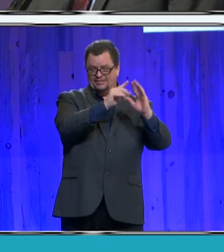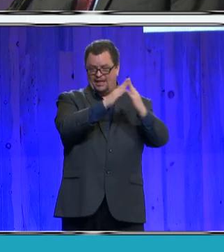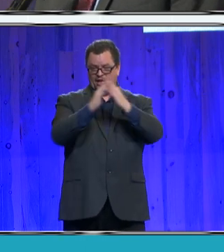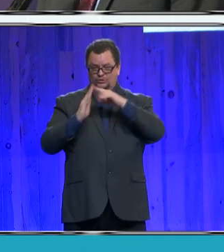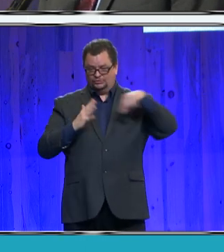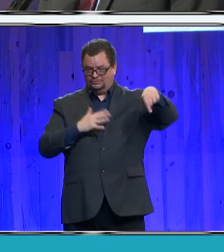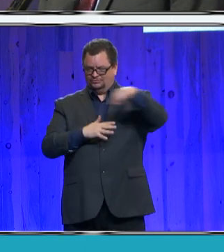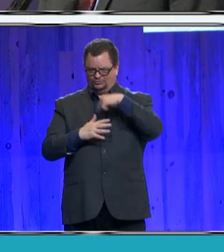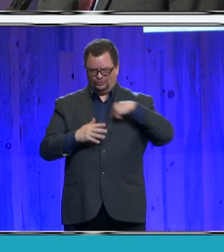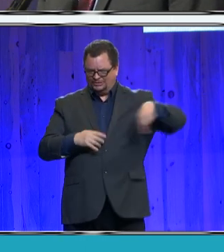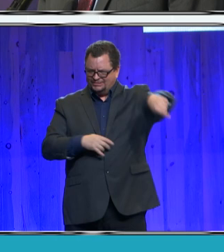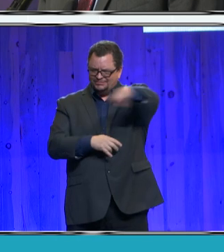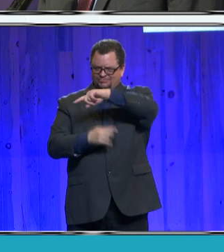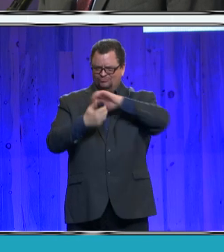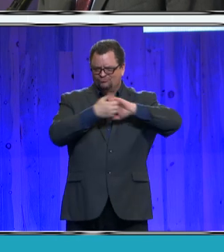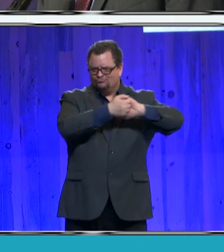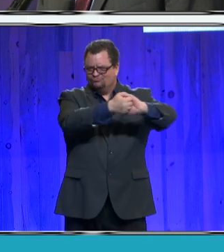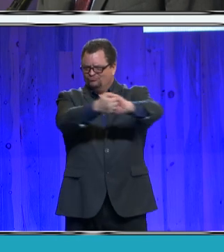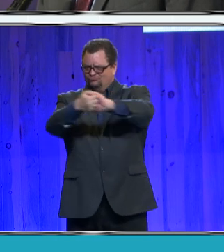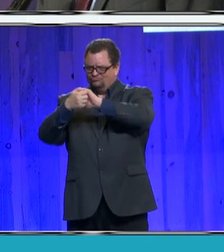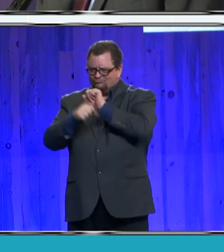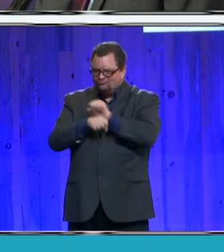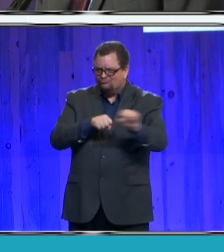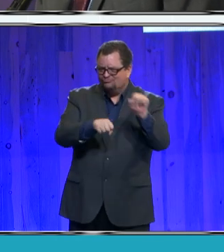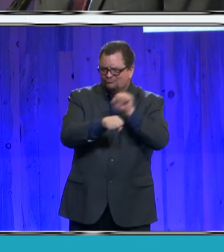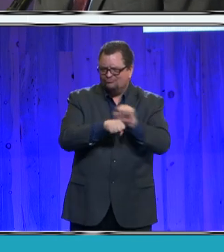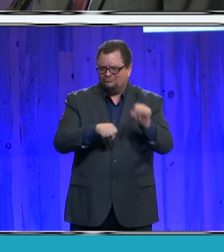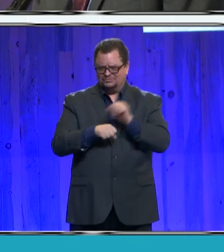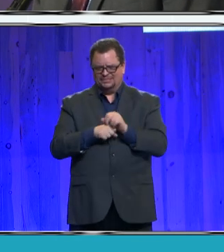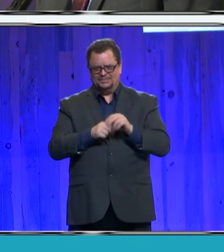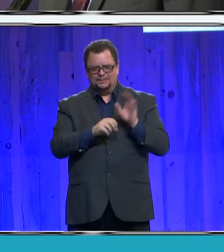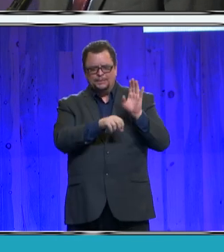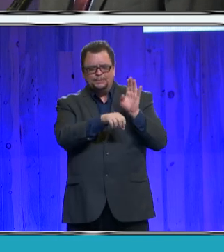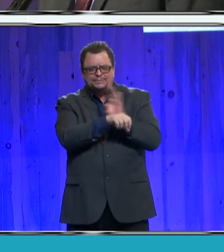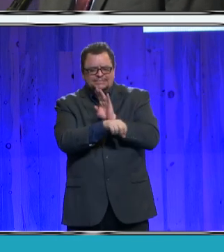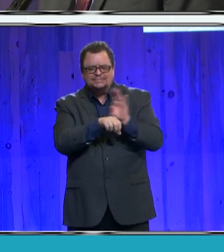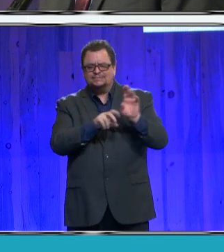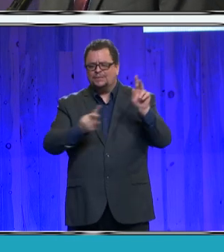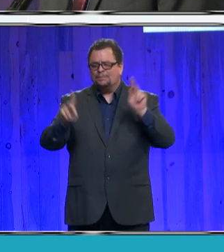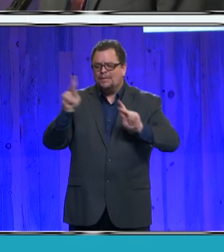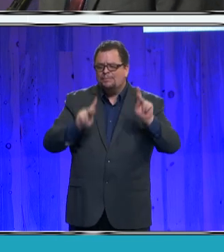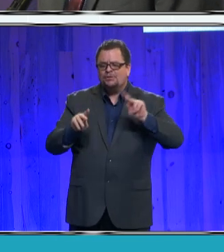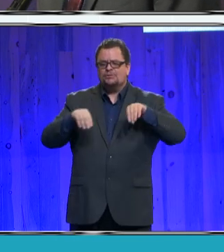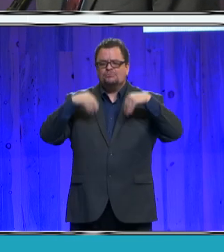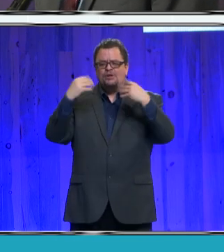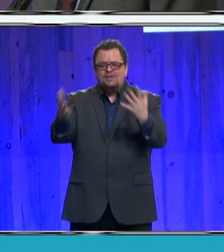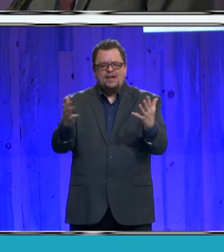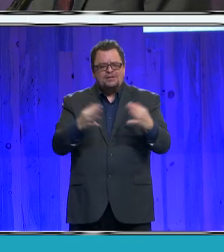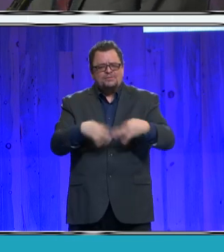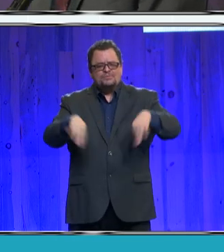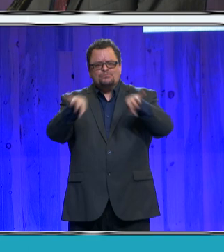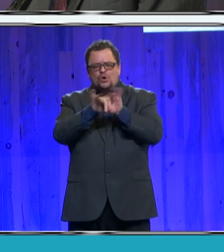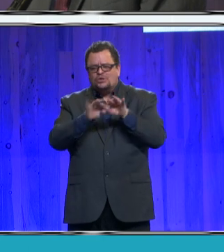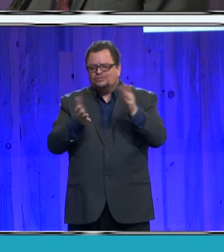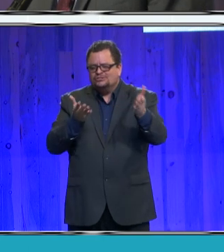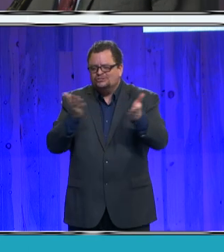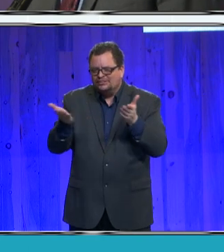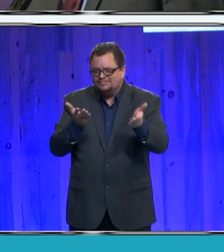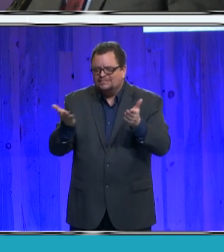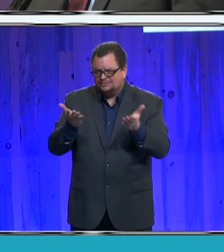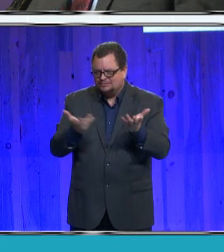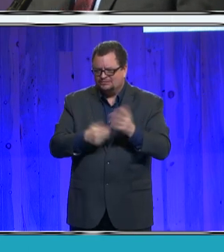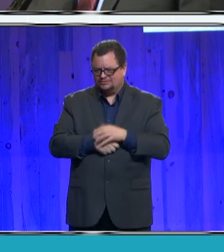especially thank our businesses and citizens who continue to deliver essential goods and services under these difficult